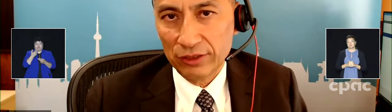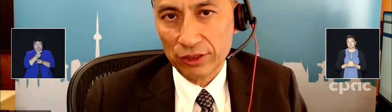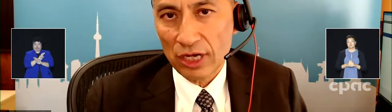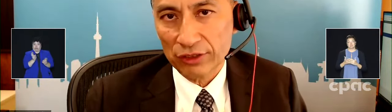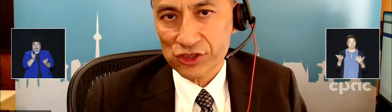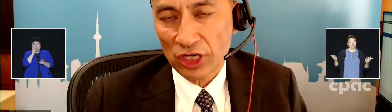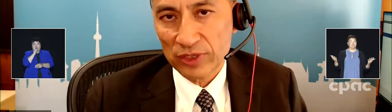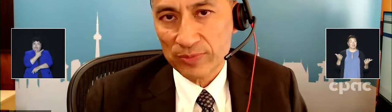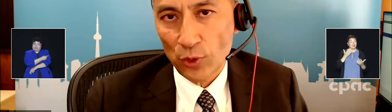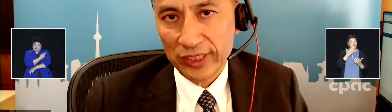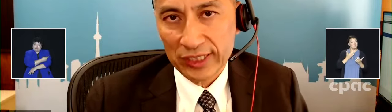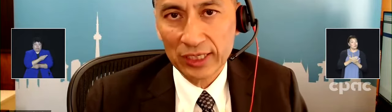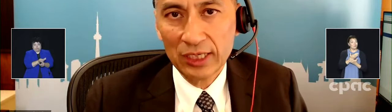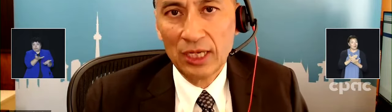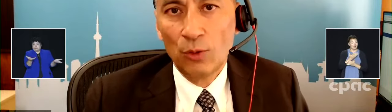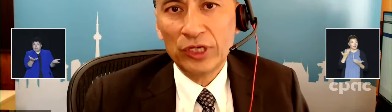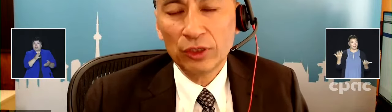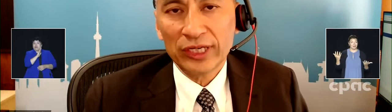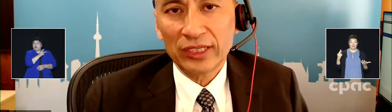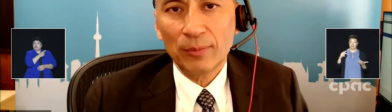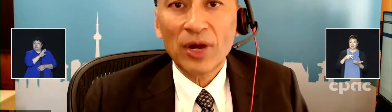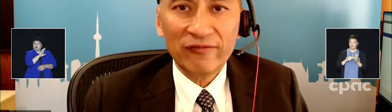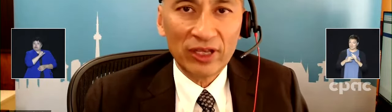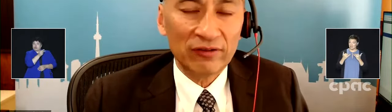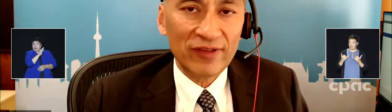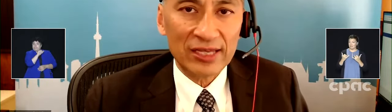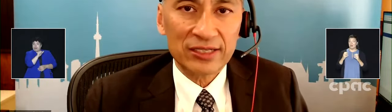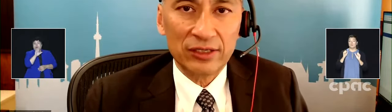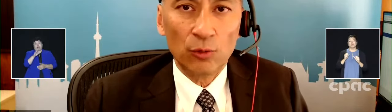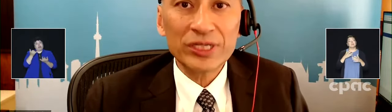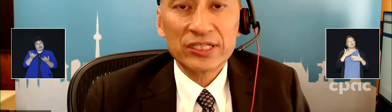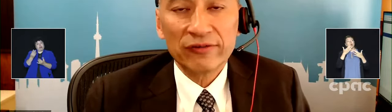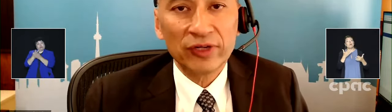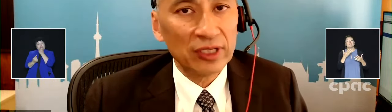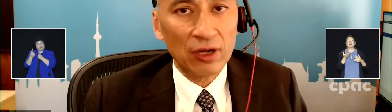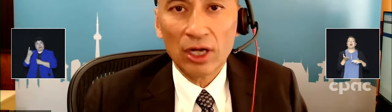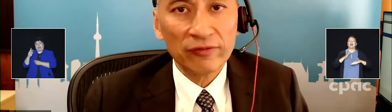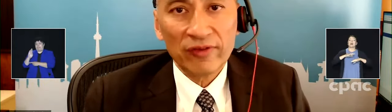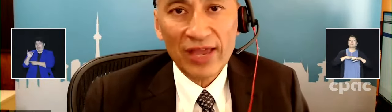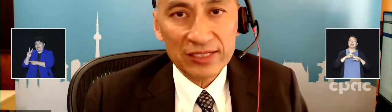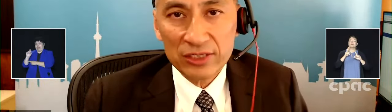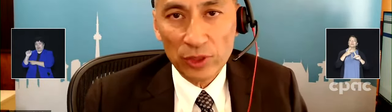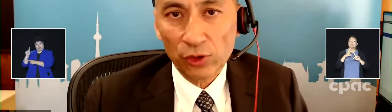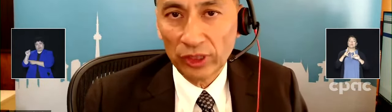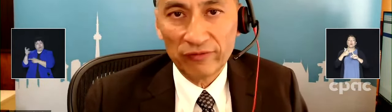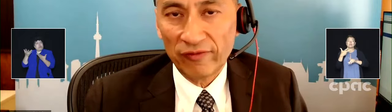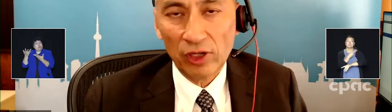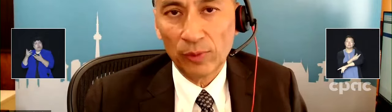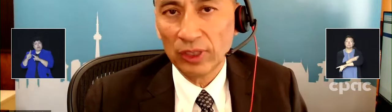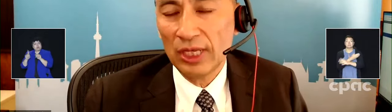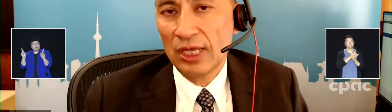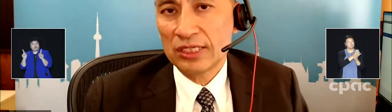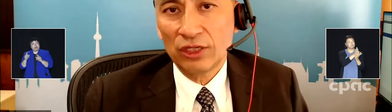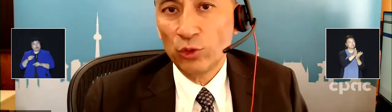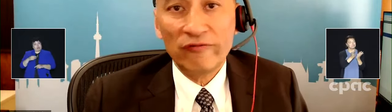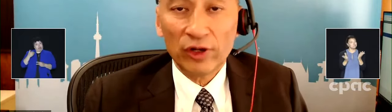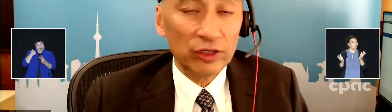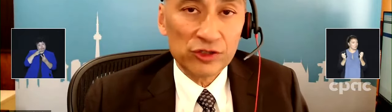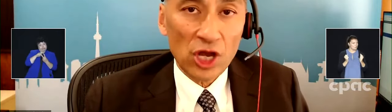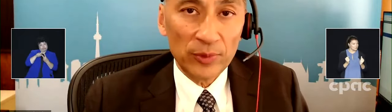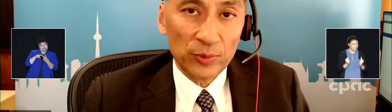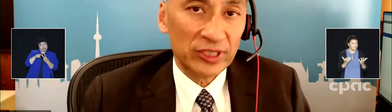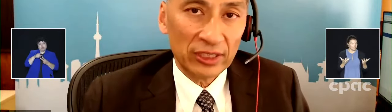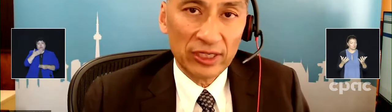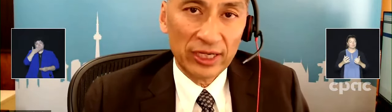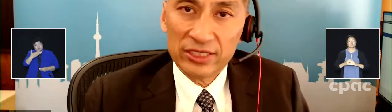Canada. And to Dr. Sharma's point, when you look at the bivalent vaccine and what's different, all of the vaccines we currently have available still do a